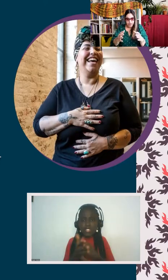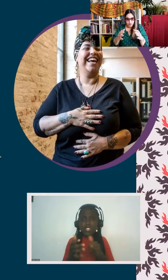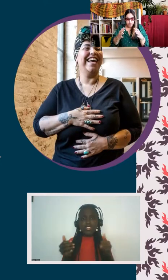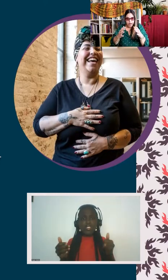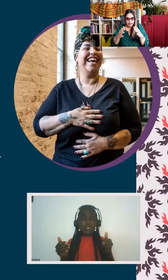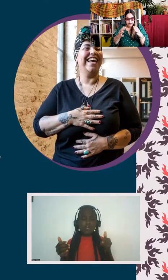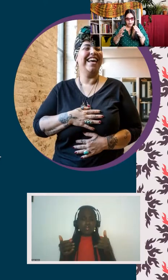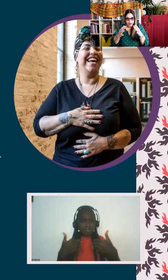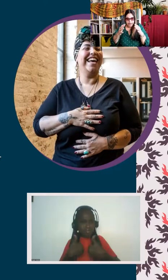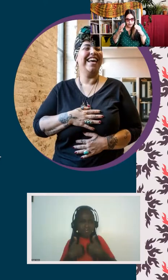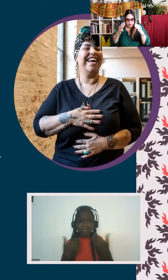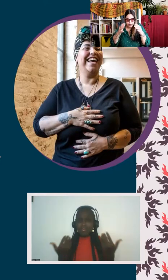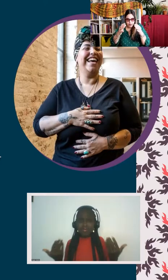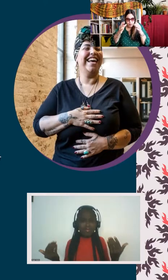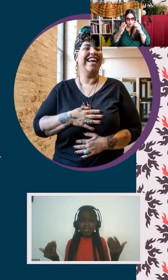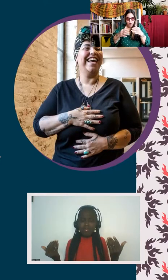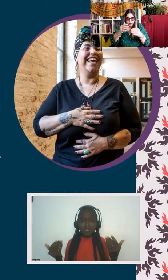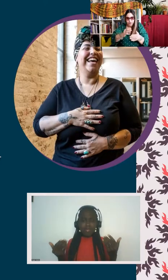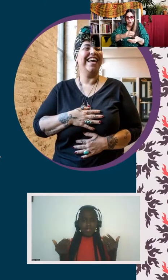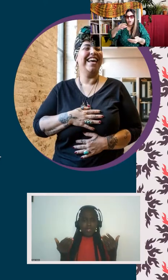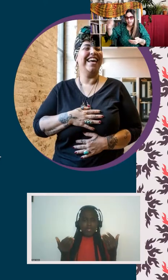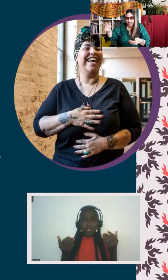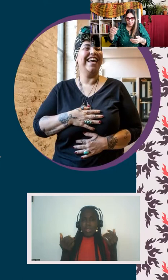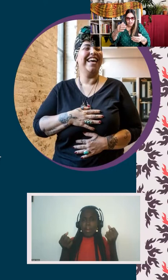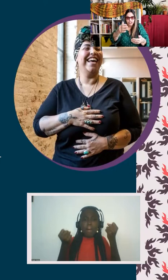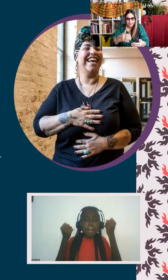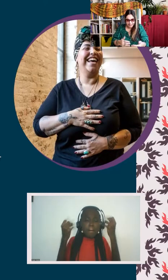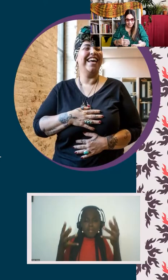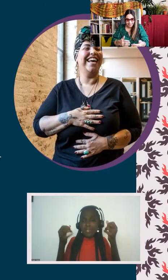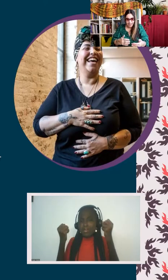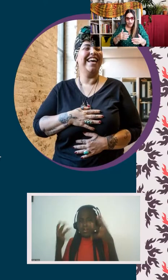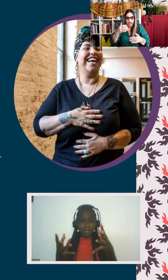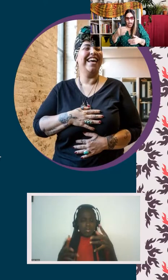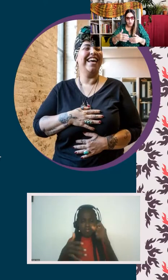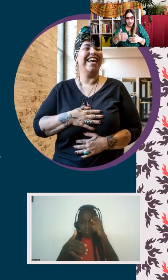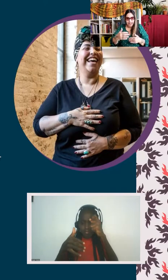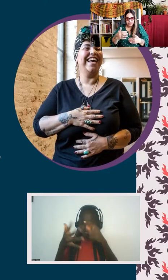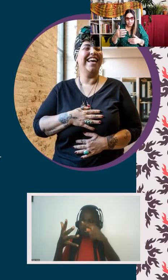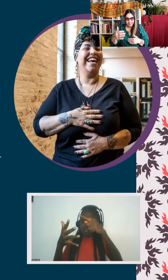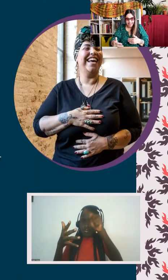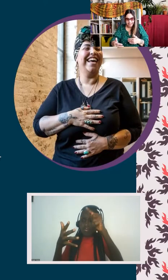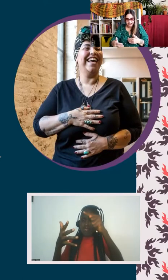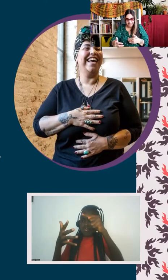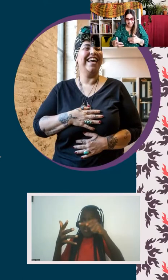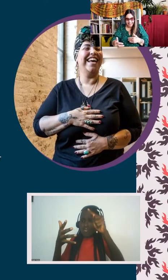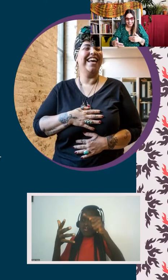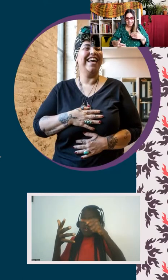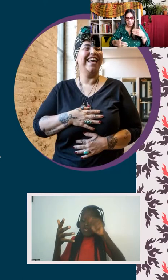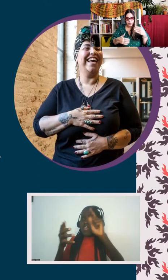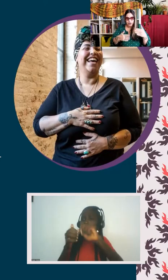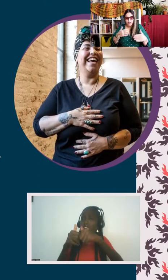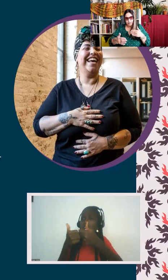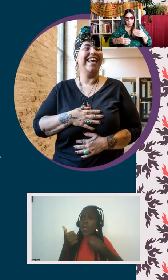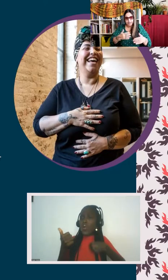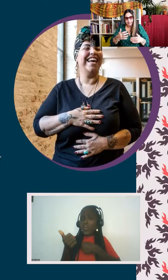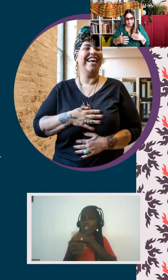what like more further than the checklist, how we're actually engaging in this.